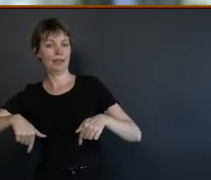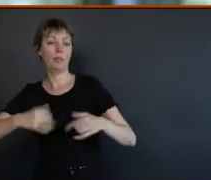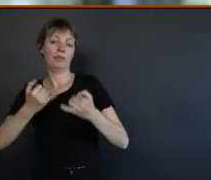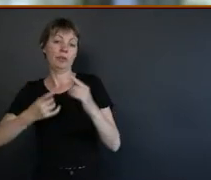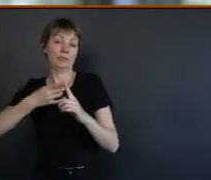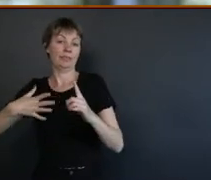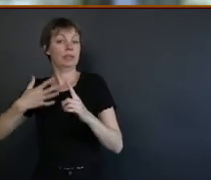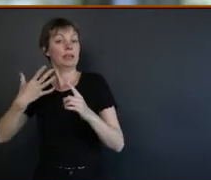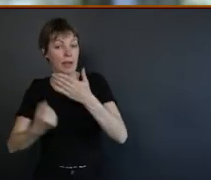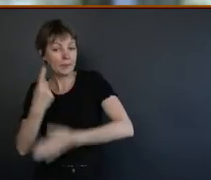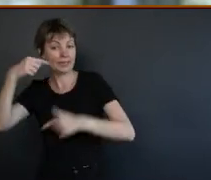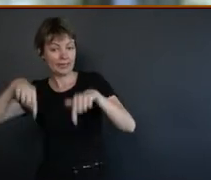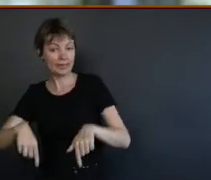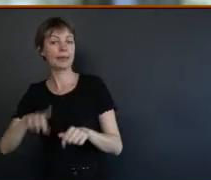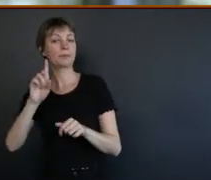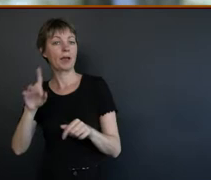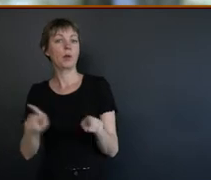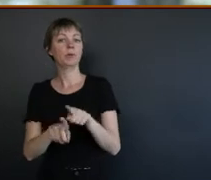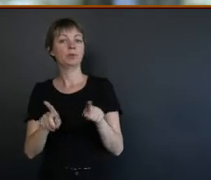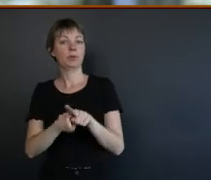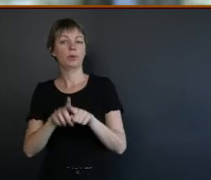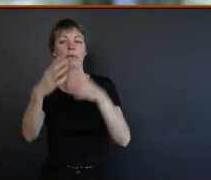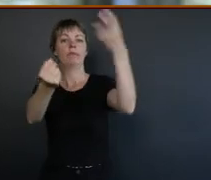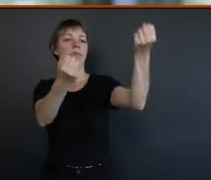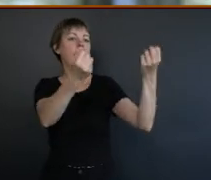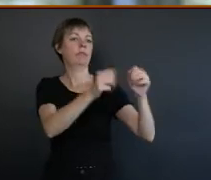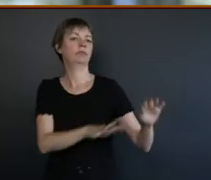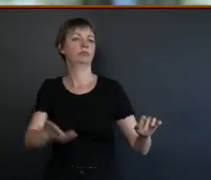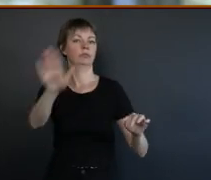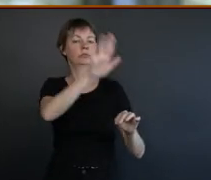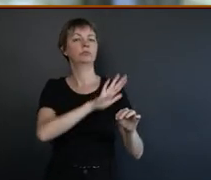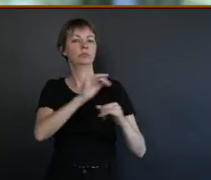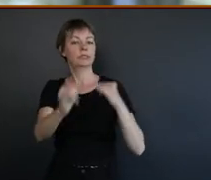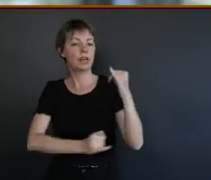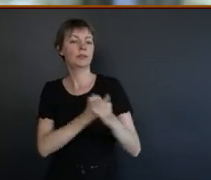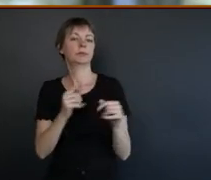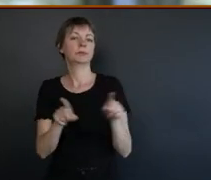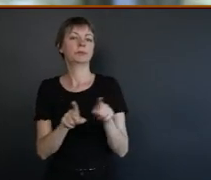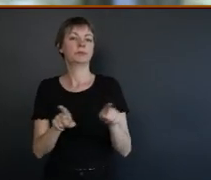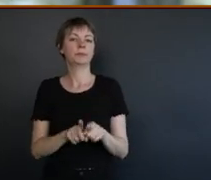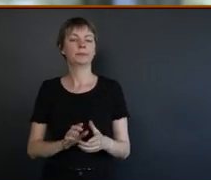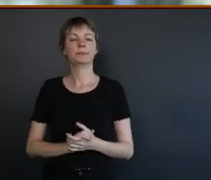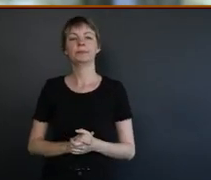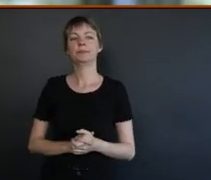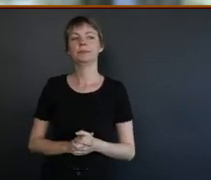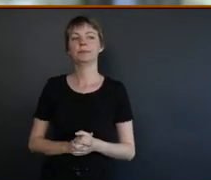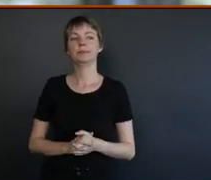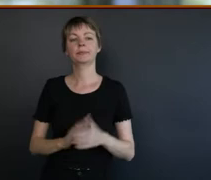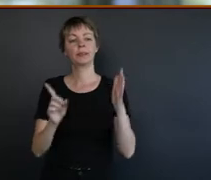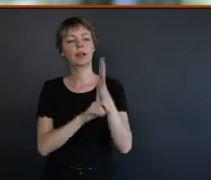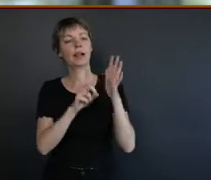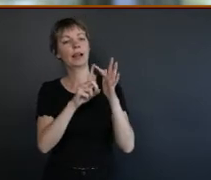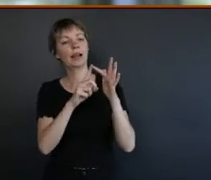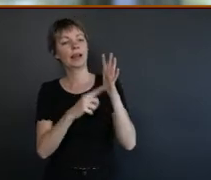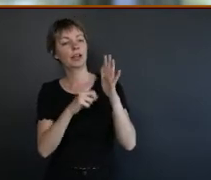us, but they're also, yes, they're touching on some of the wider international movements as well. So, Laytona,